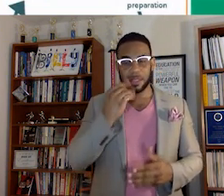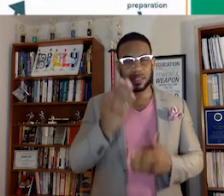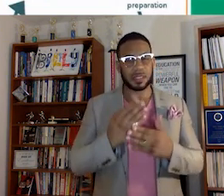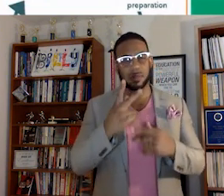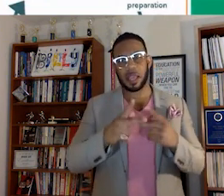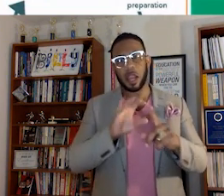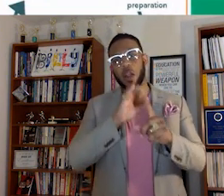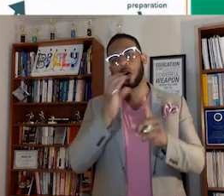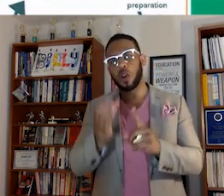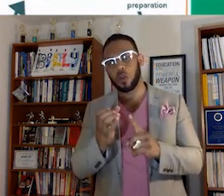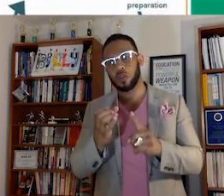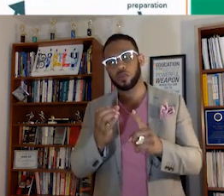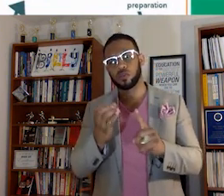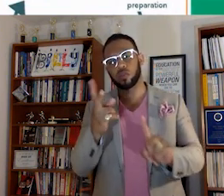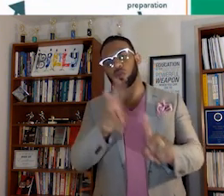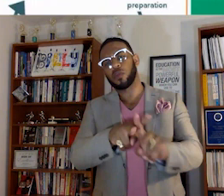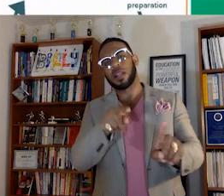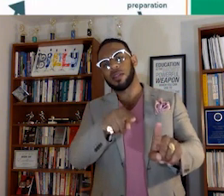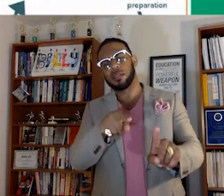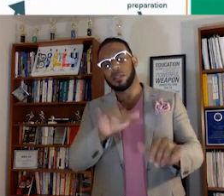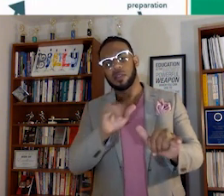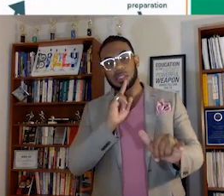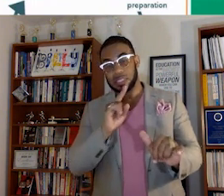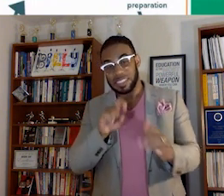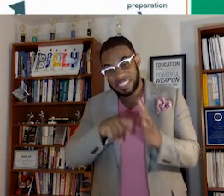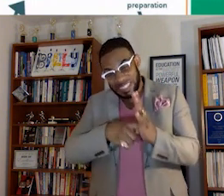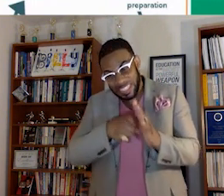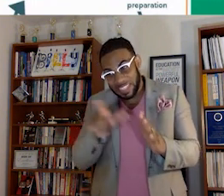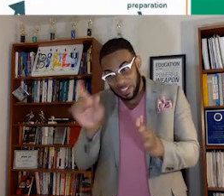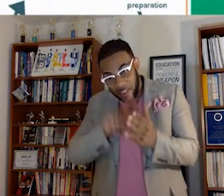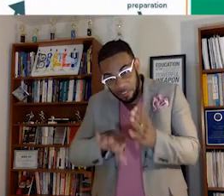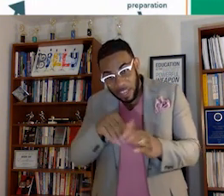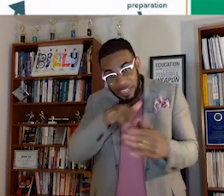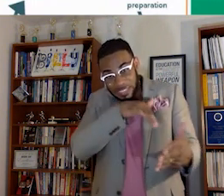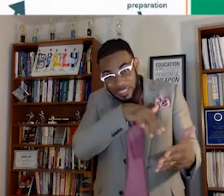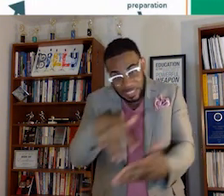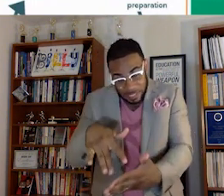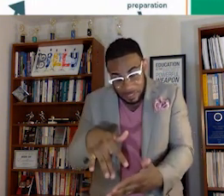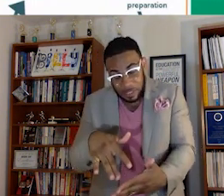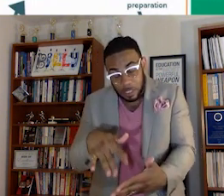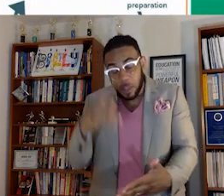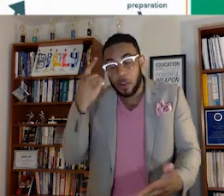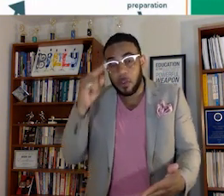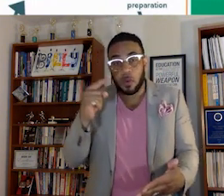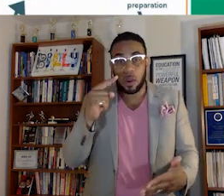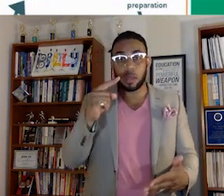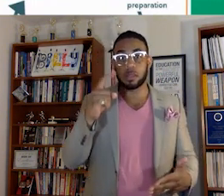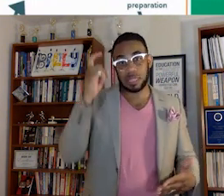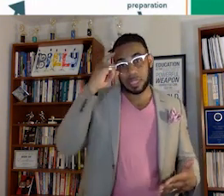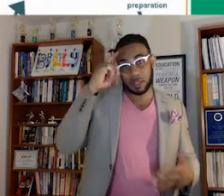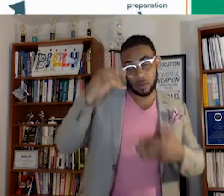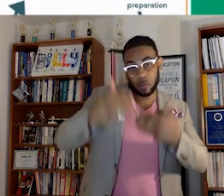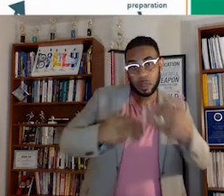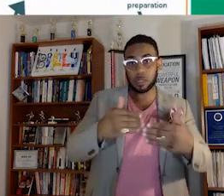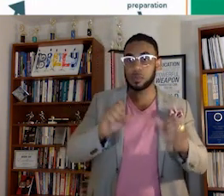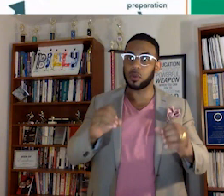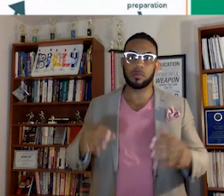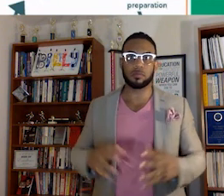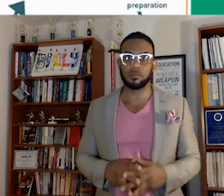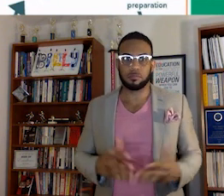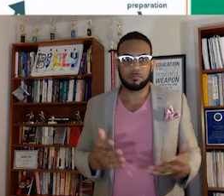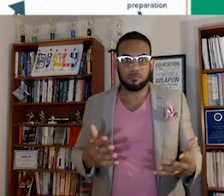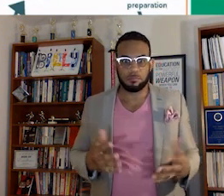some sort of cultural relevance, which is the key that they're finding in their studies for cognitive processing. So